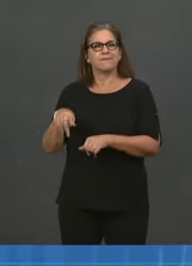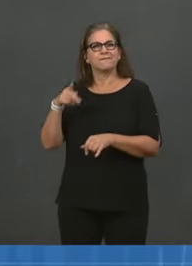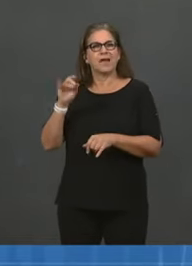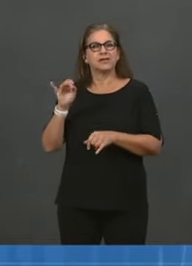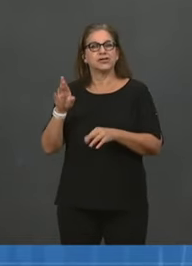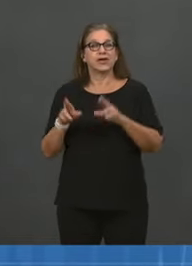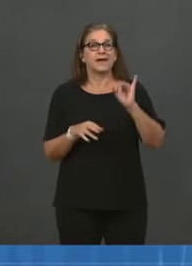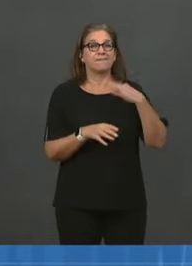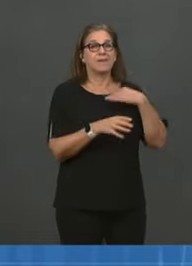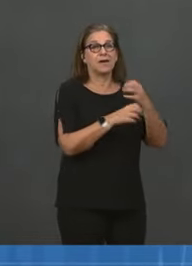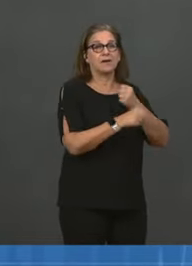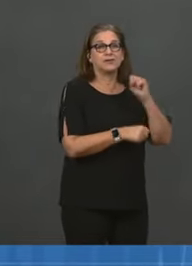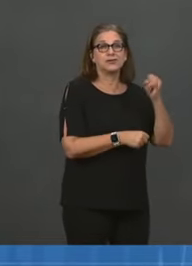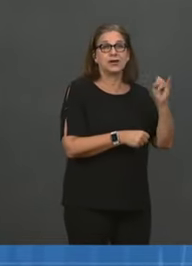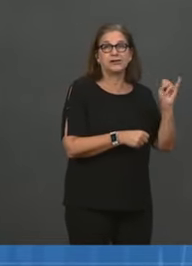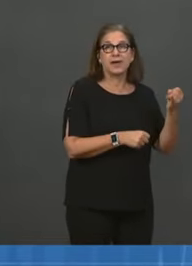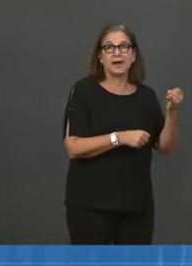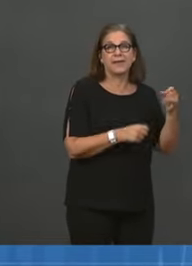Sorry.